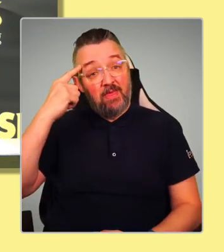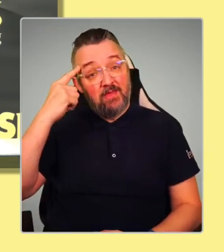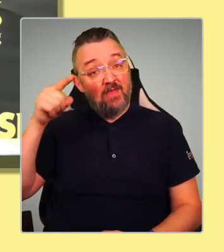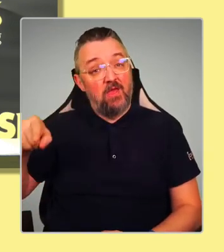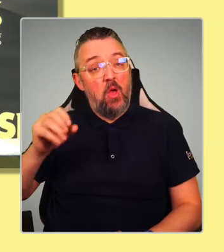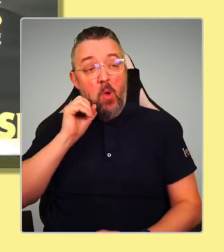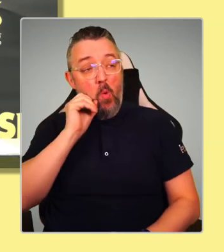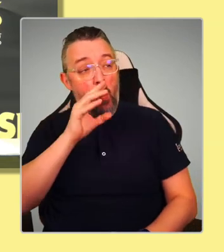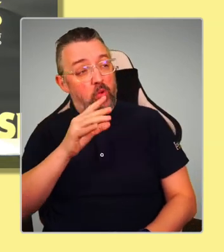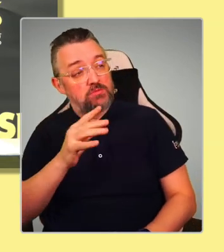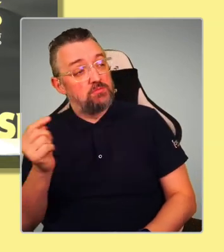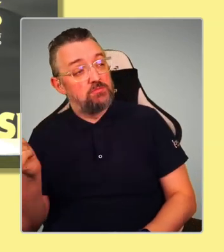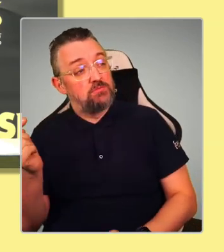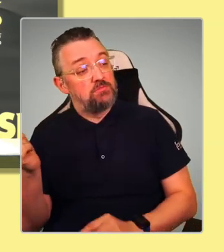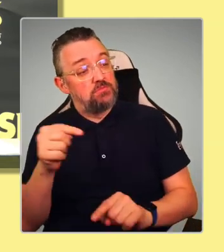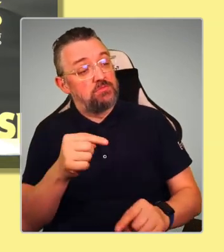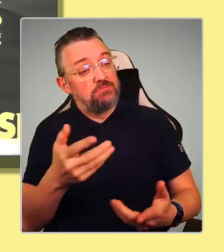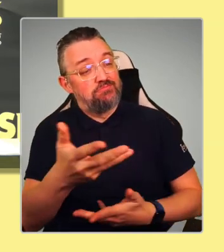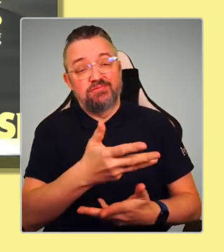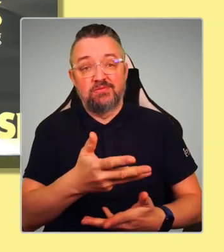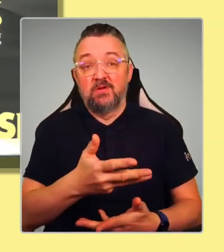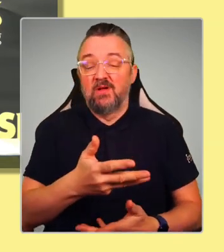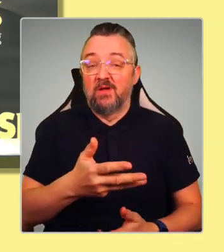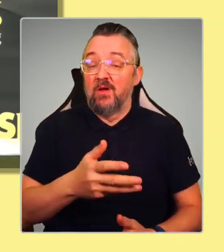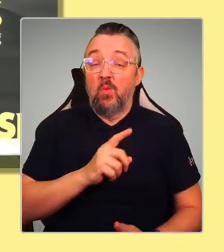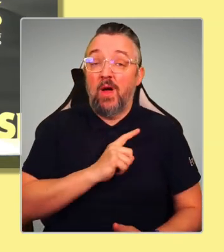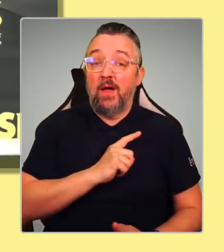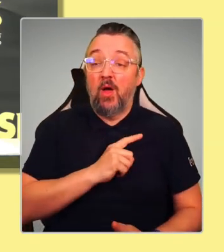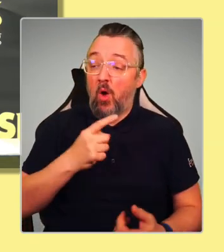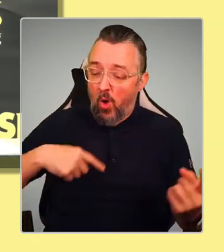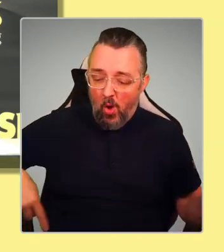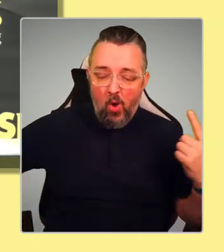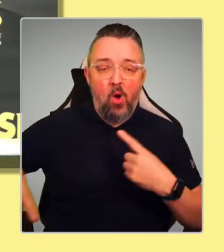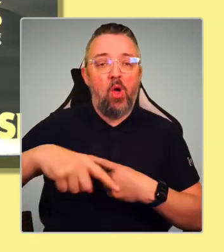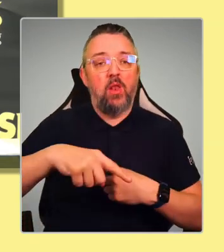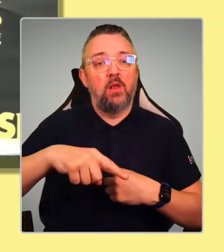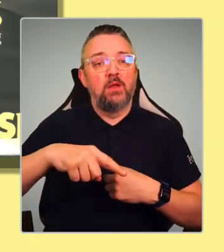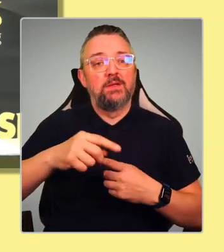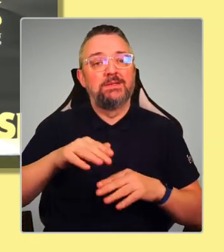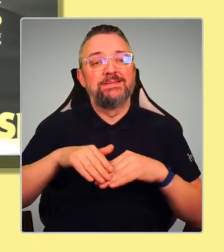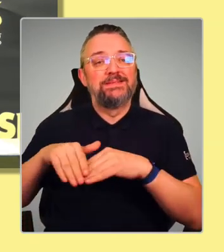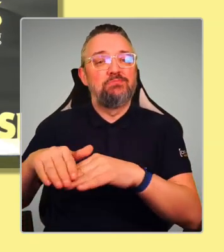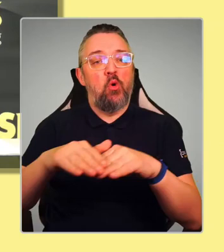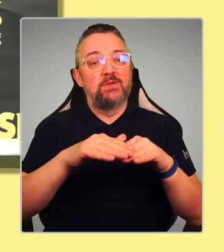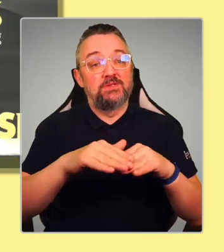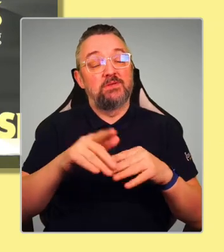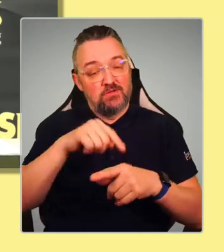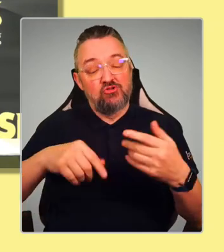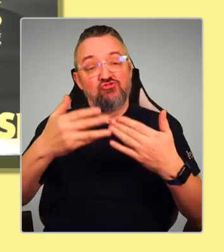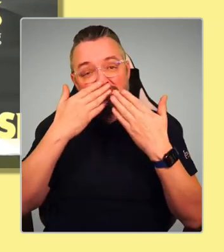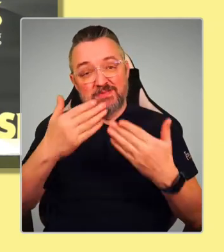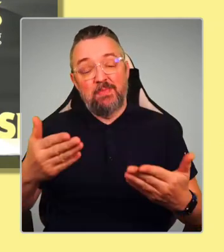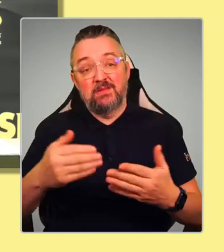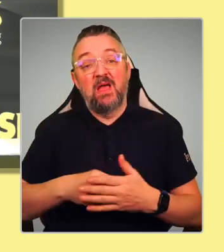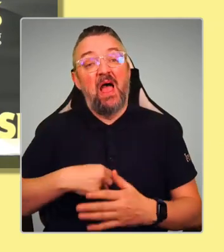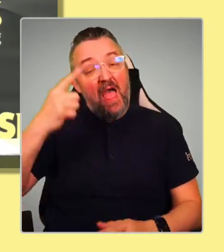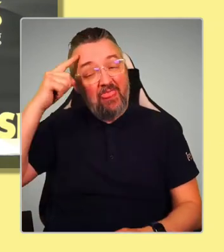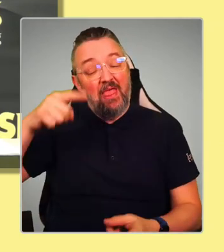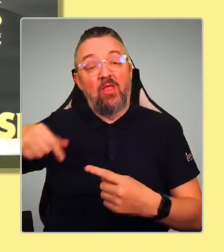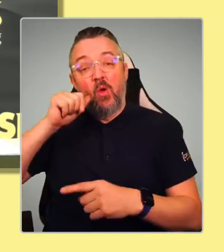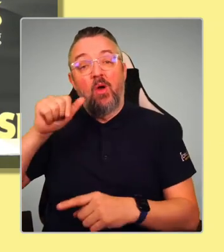everybody respects democracy. You know, if that is expressed, they will. No, I think they will. So,